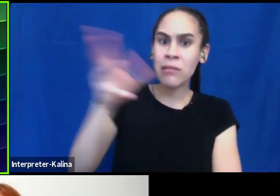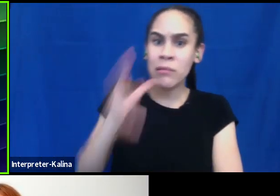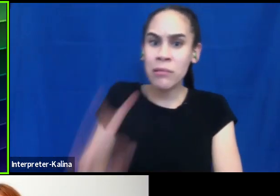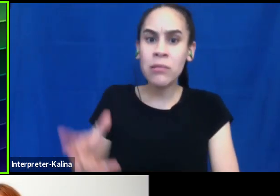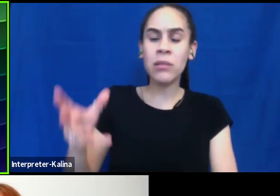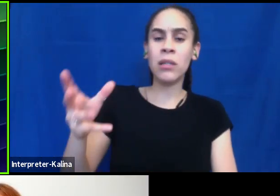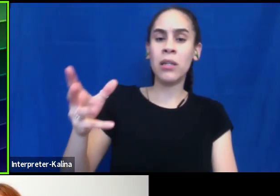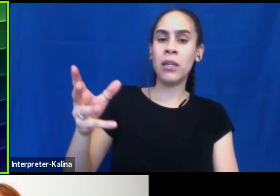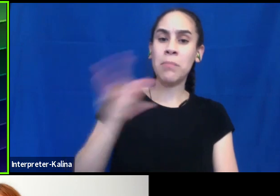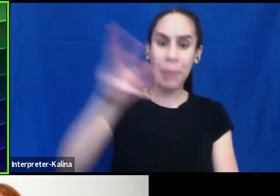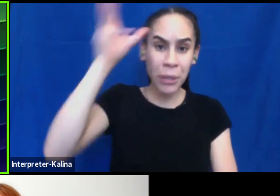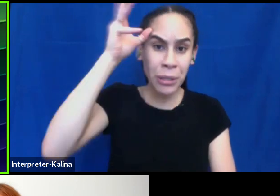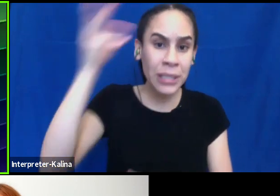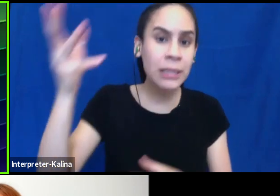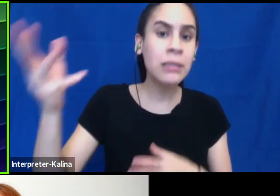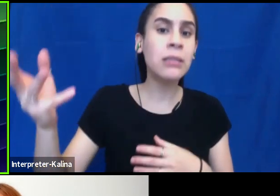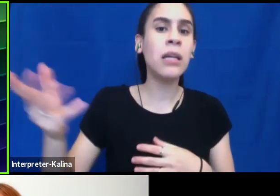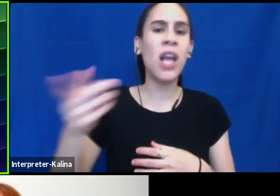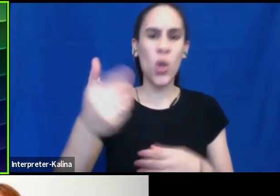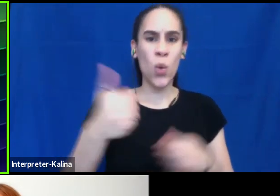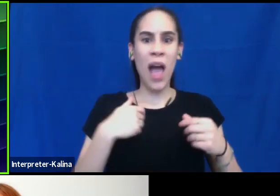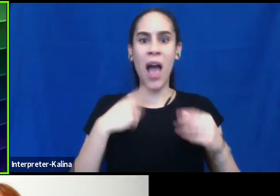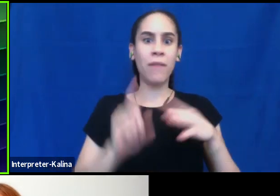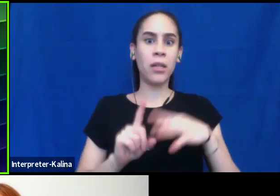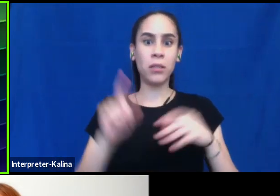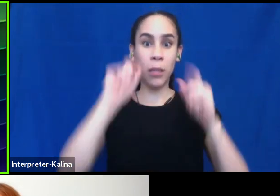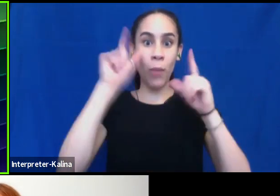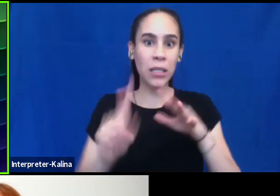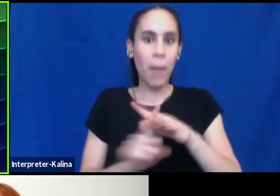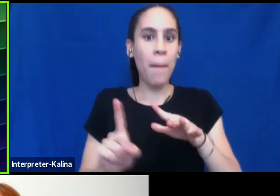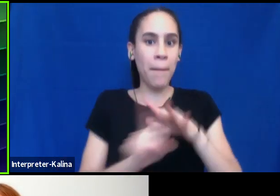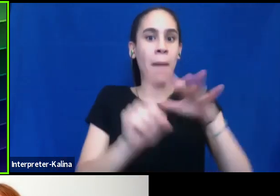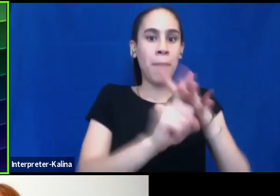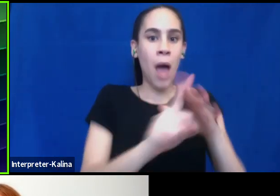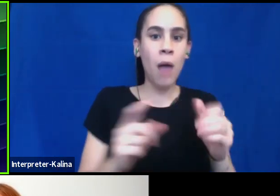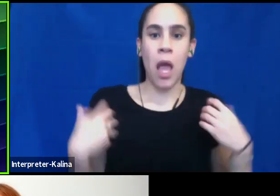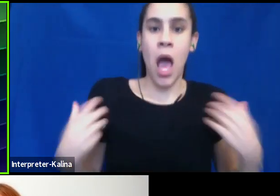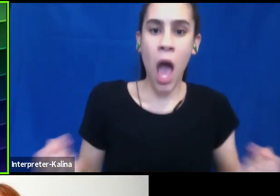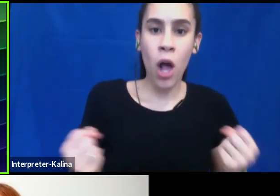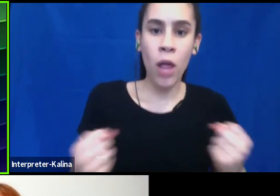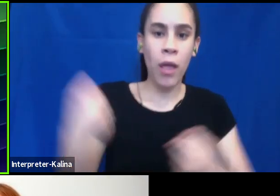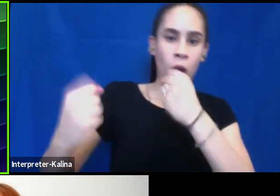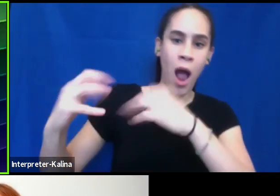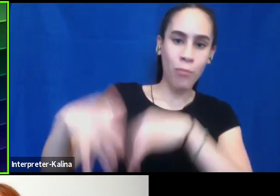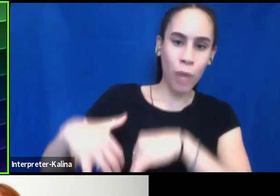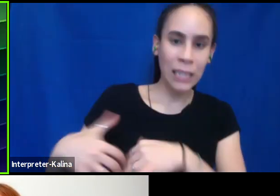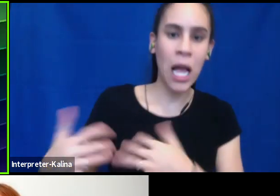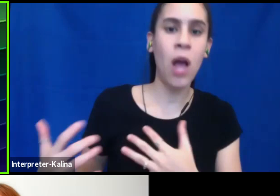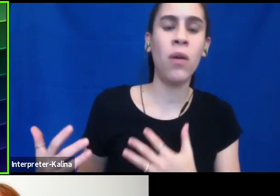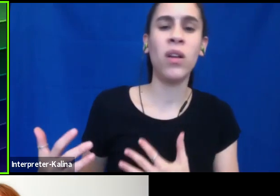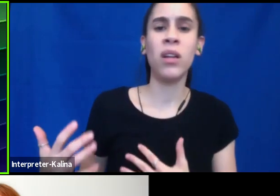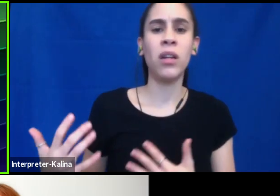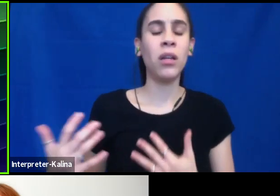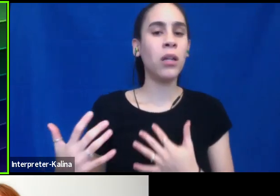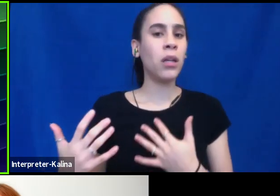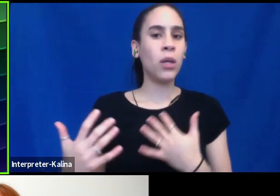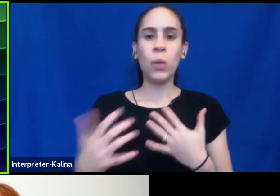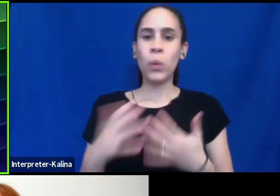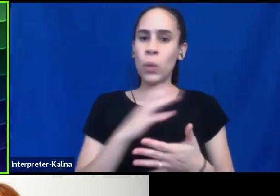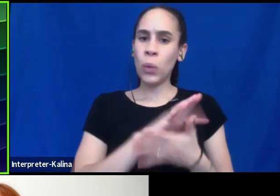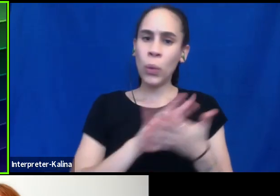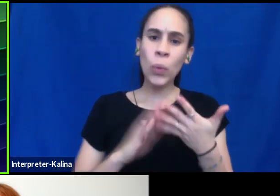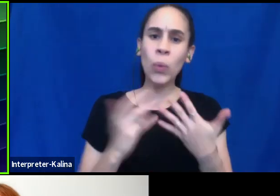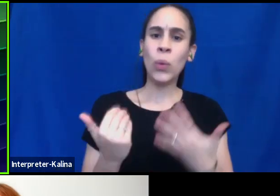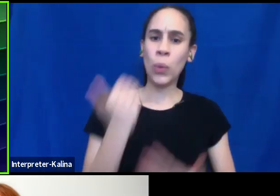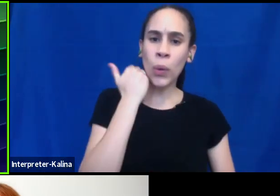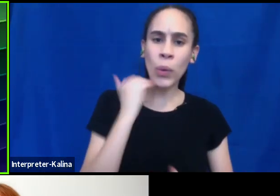And, and then, you know, you get those surprise things that happen, you know, something happens with your health or the car breaks down. Um, I think it's, it's, it is